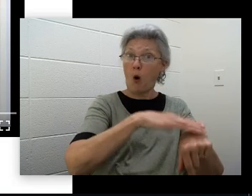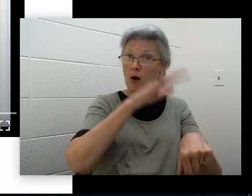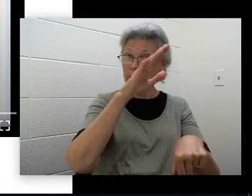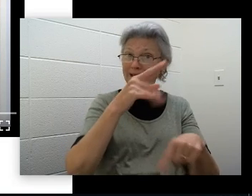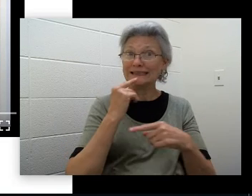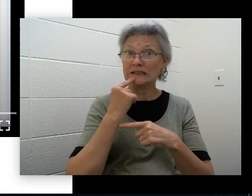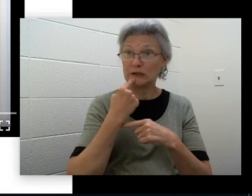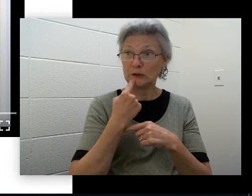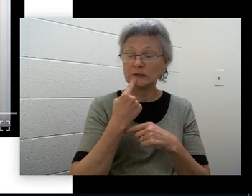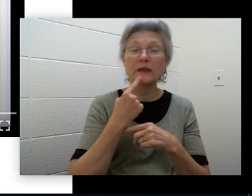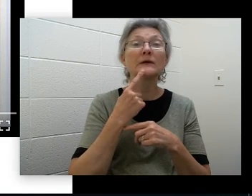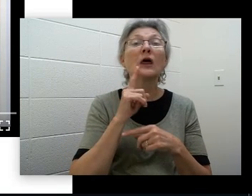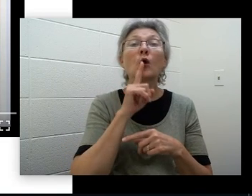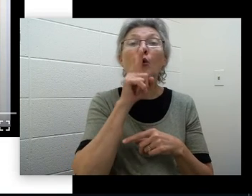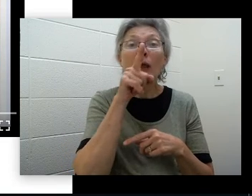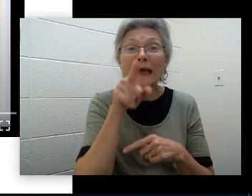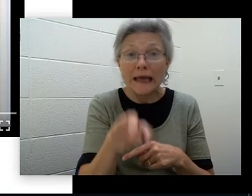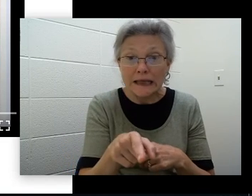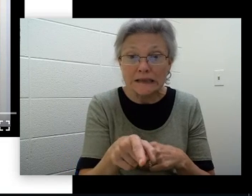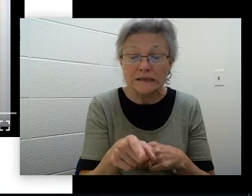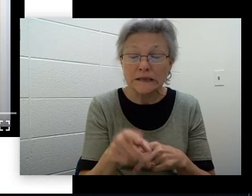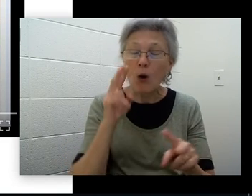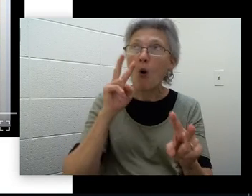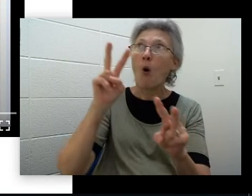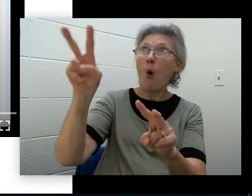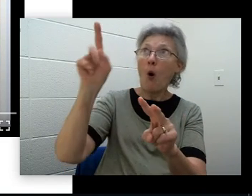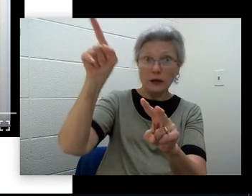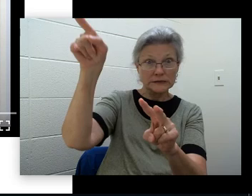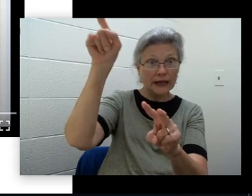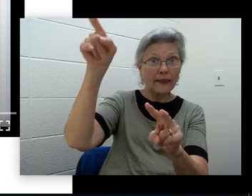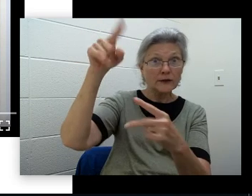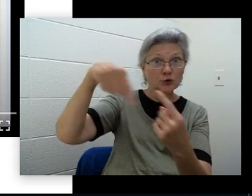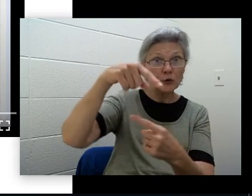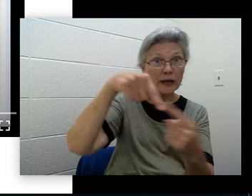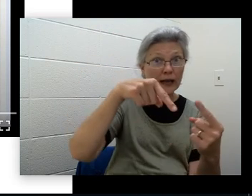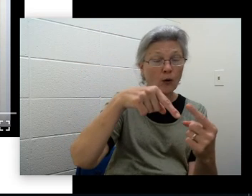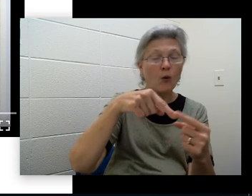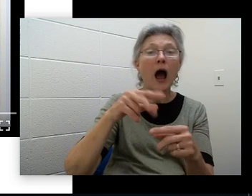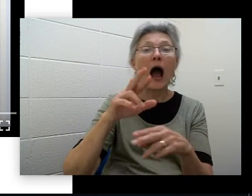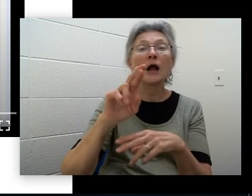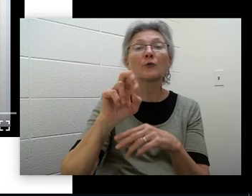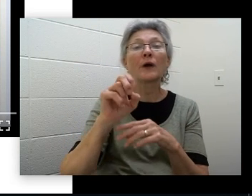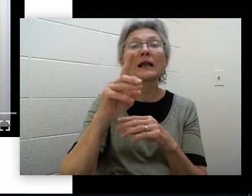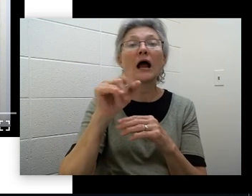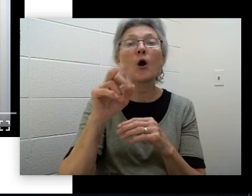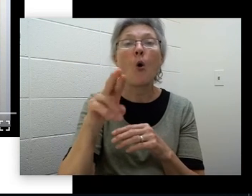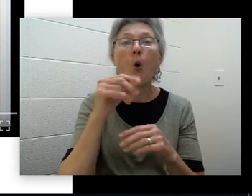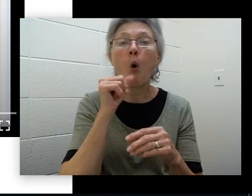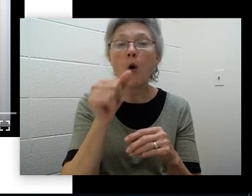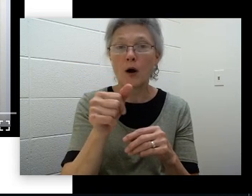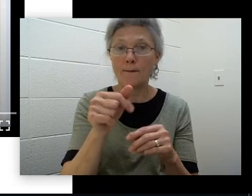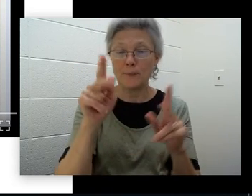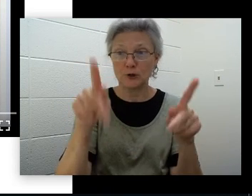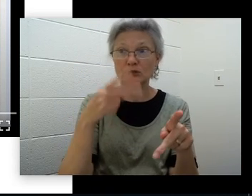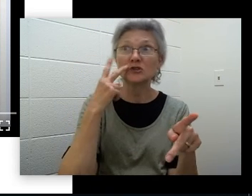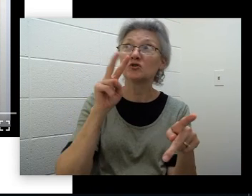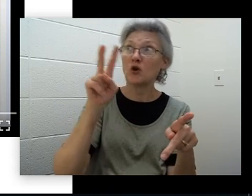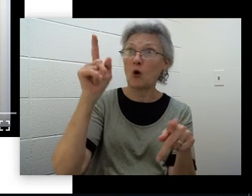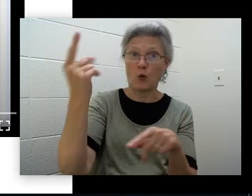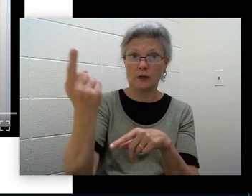a tornado has been spotted by a person or on radar. A tornado warning means that we need to take shelter immediately.